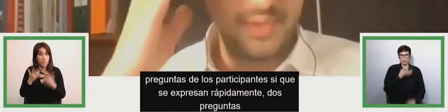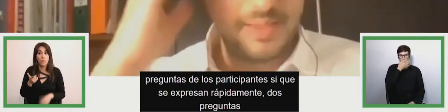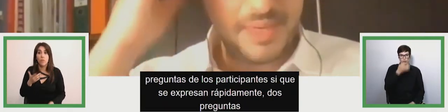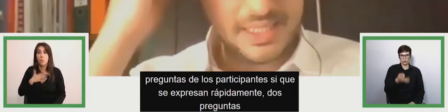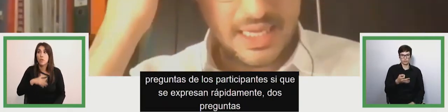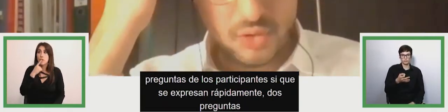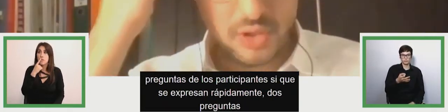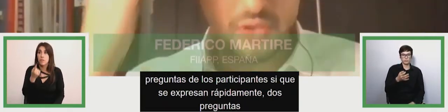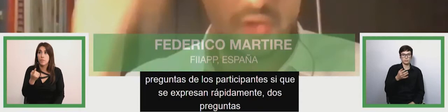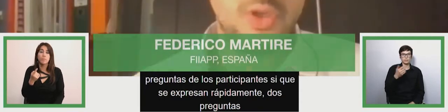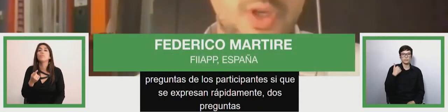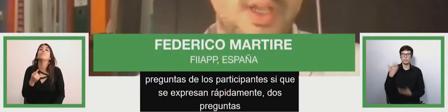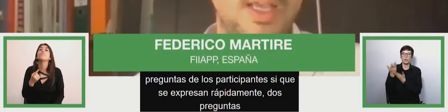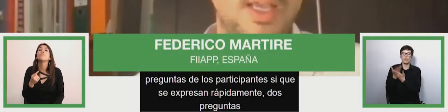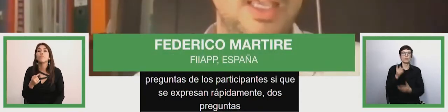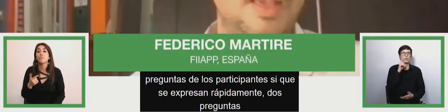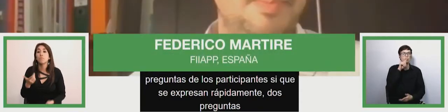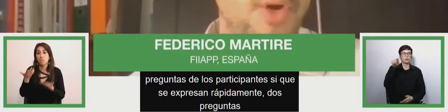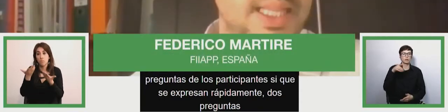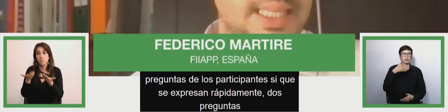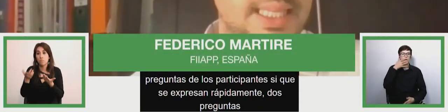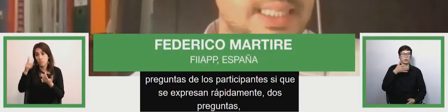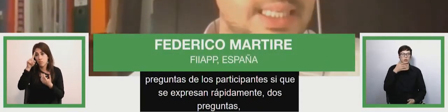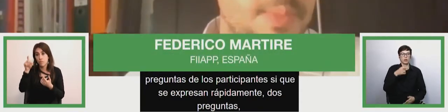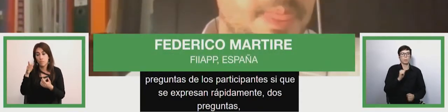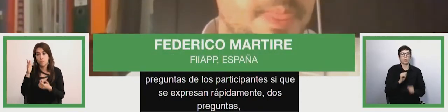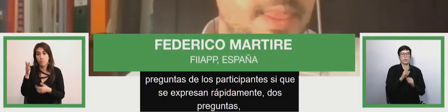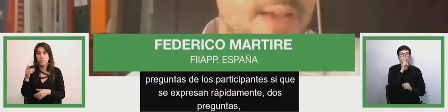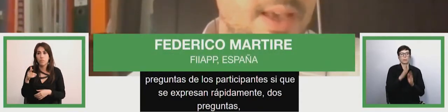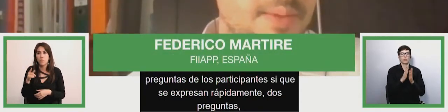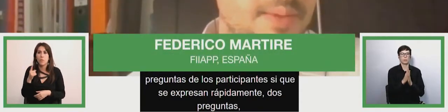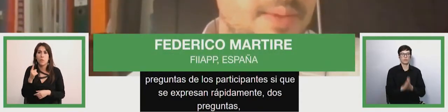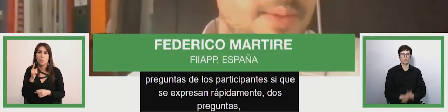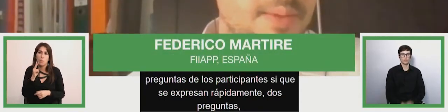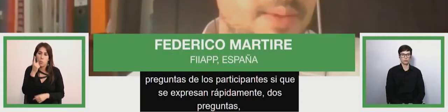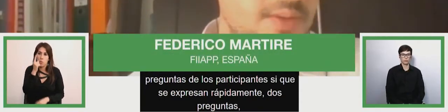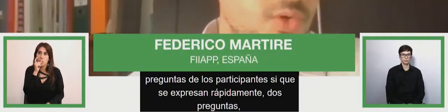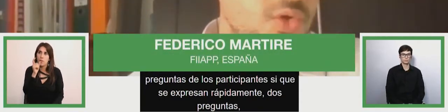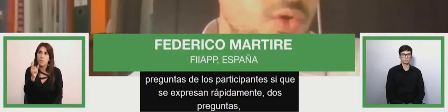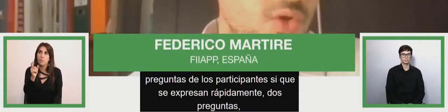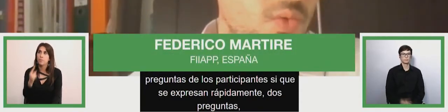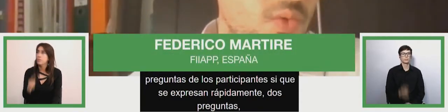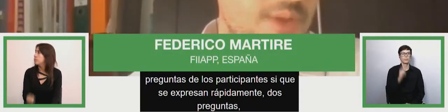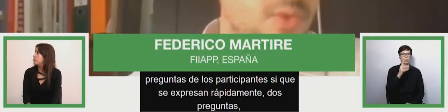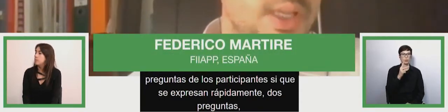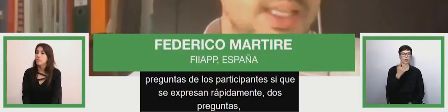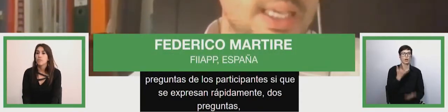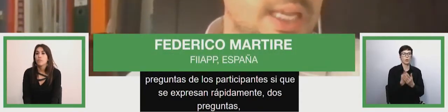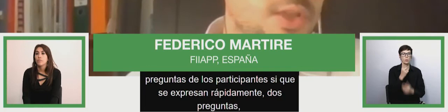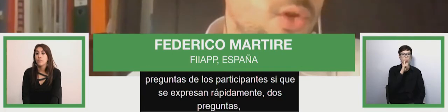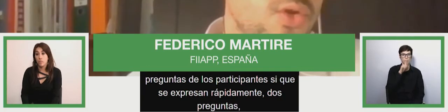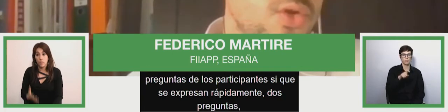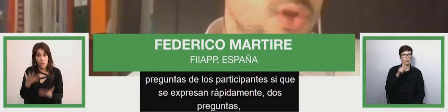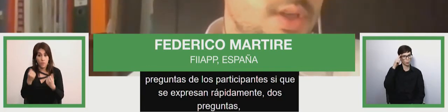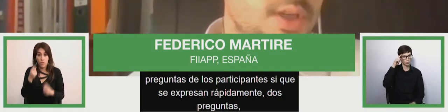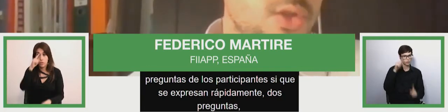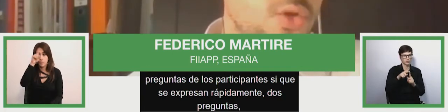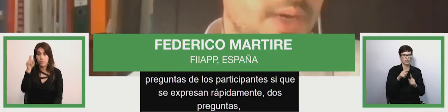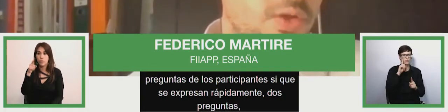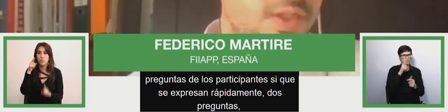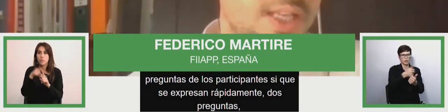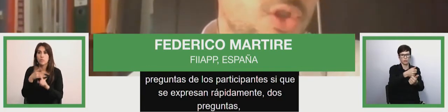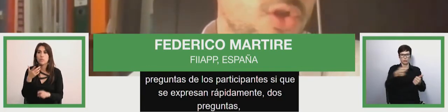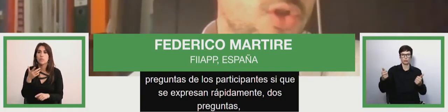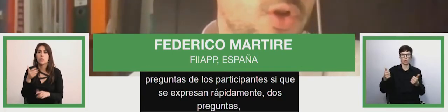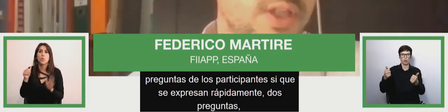uh uh transfer to our panelists on the one hand we have question aimed to everybody